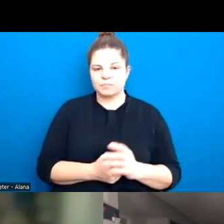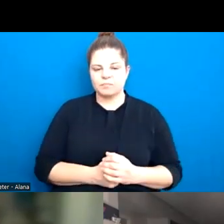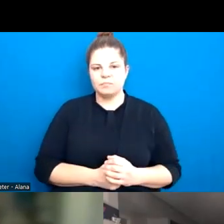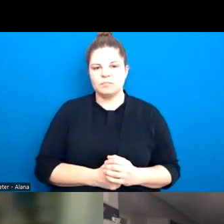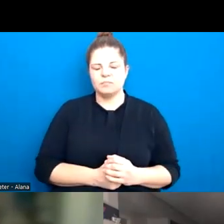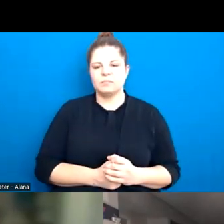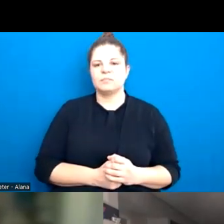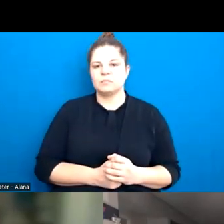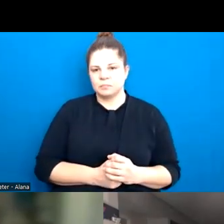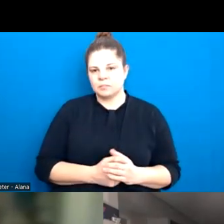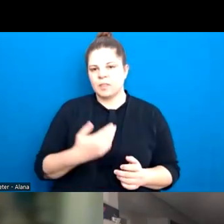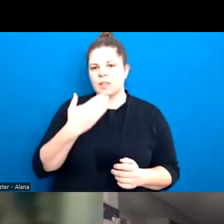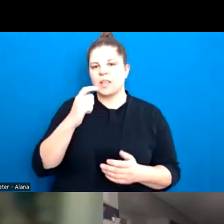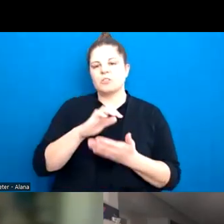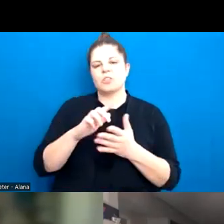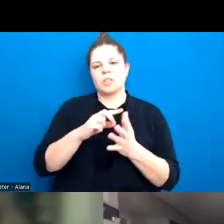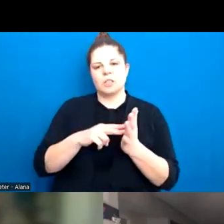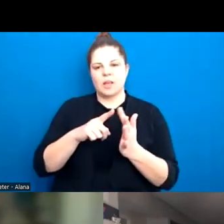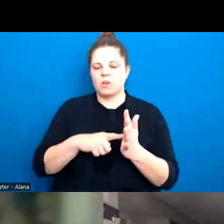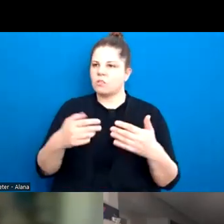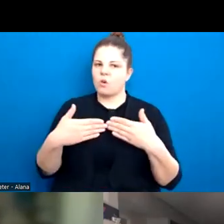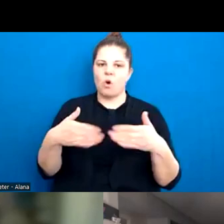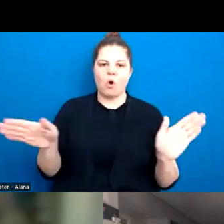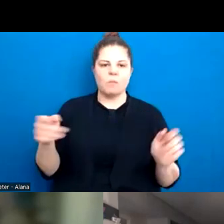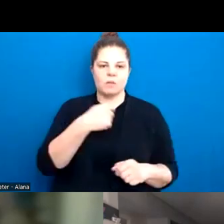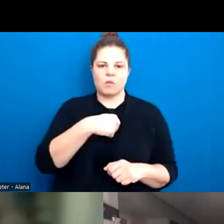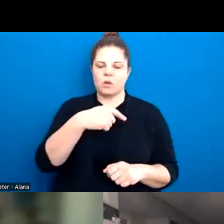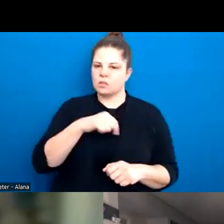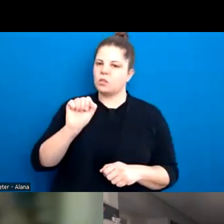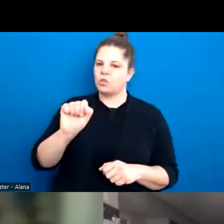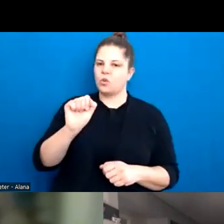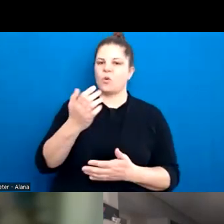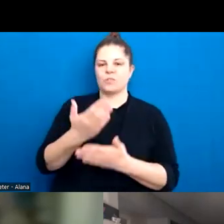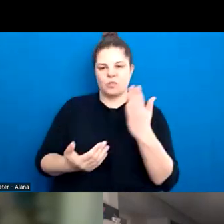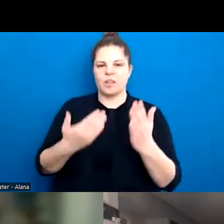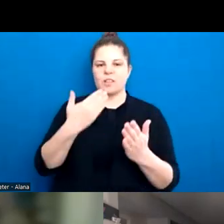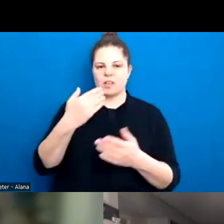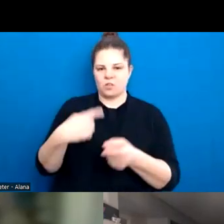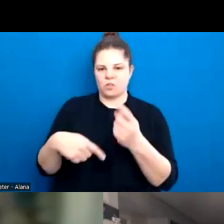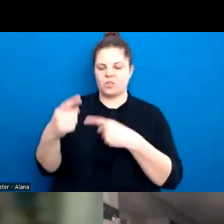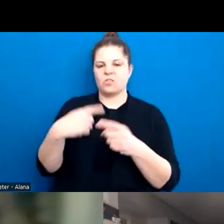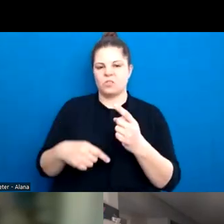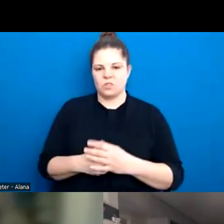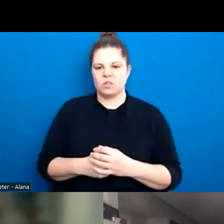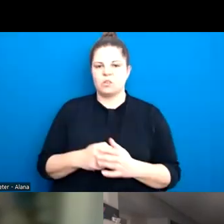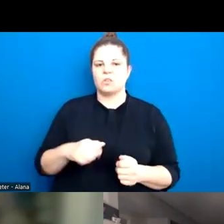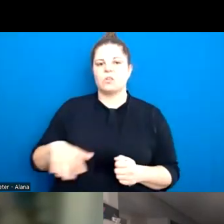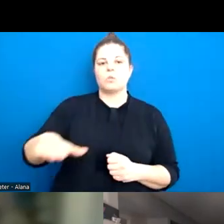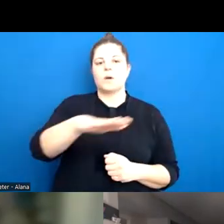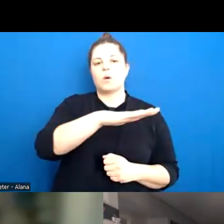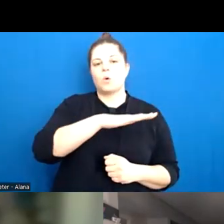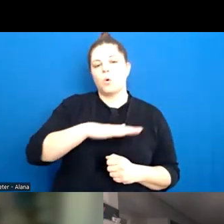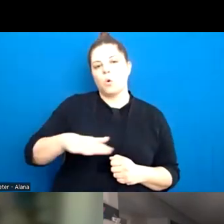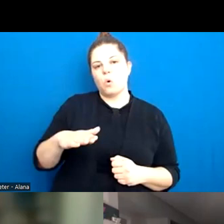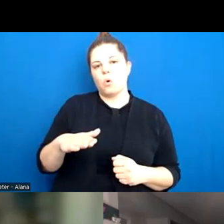Chanel. Thanks for, um, being so open and honest too about your own, you know, your own story. I think we all really, um, yeah,